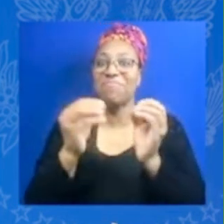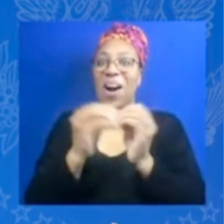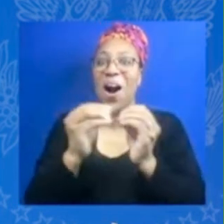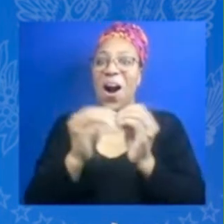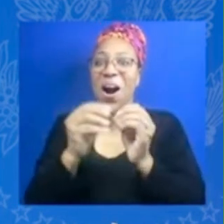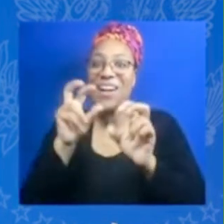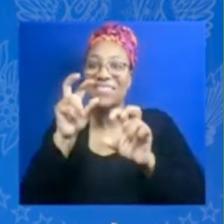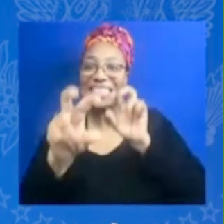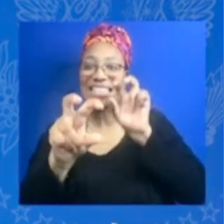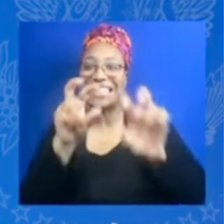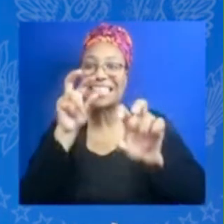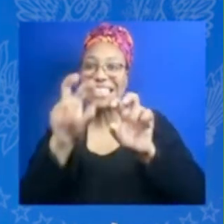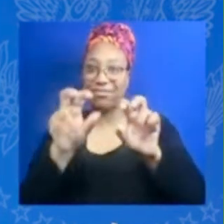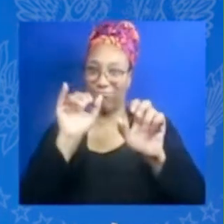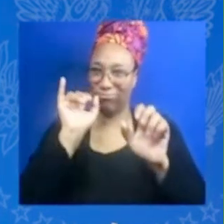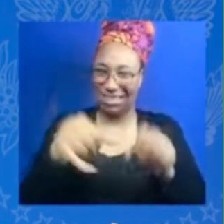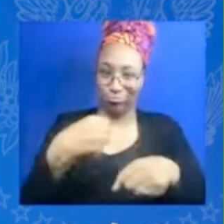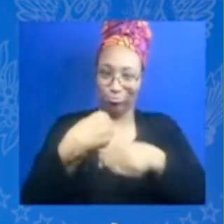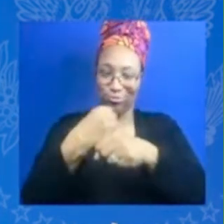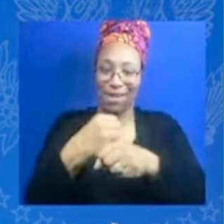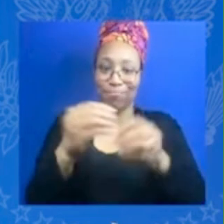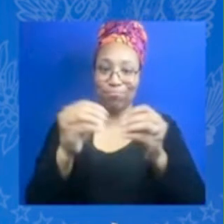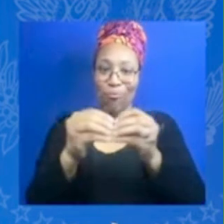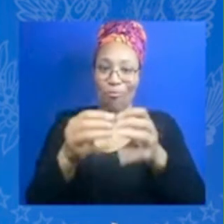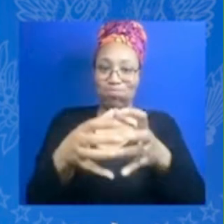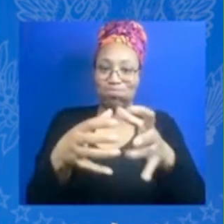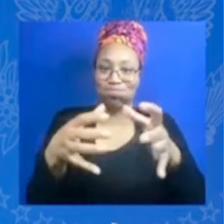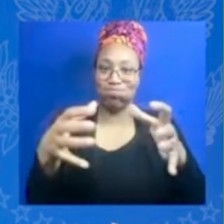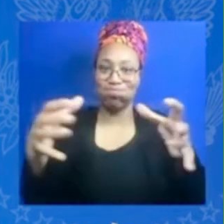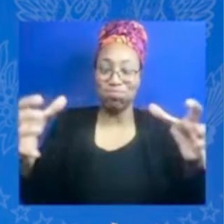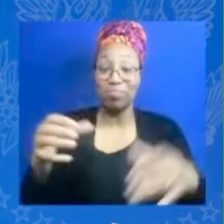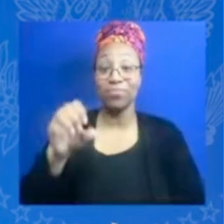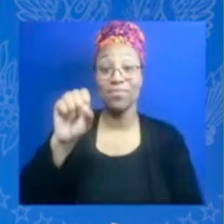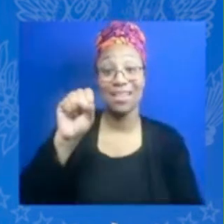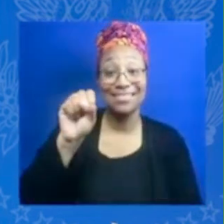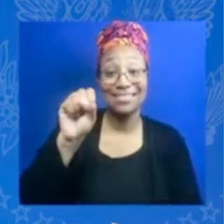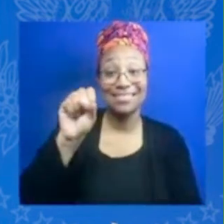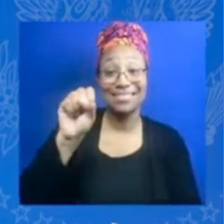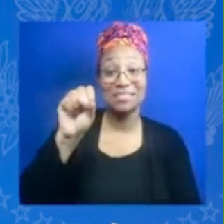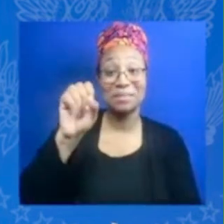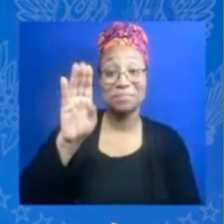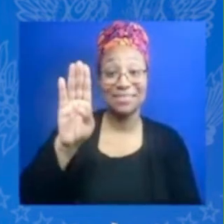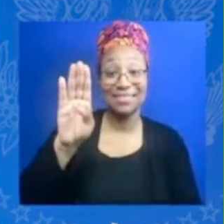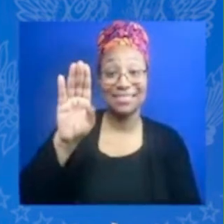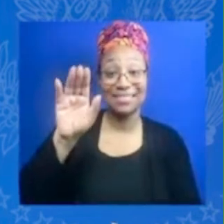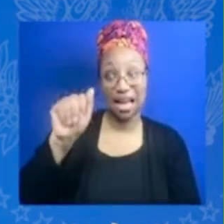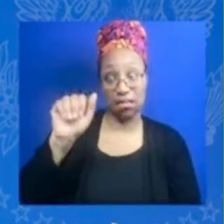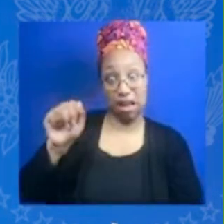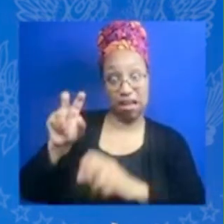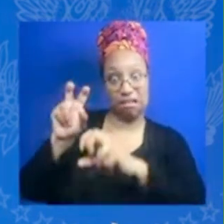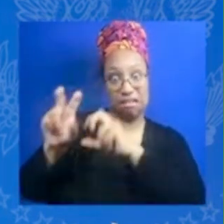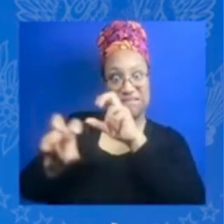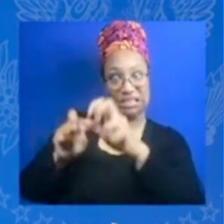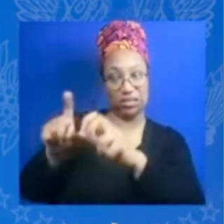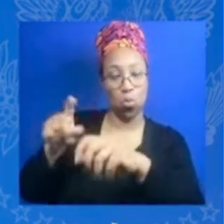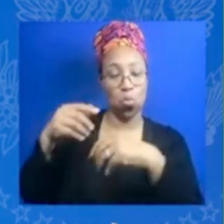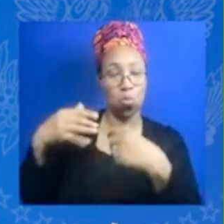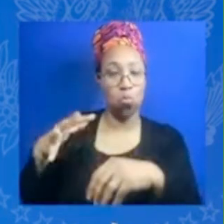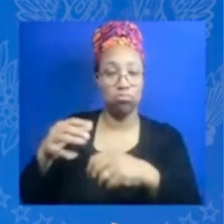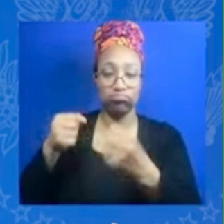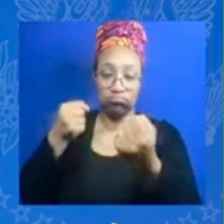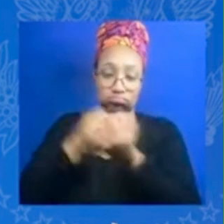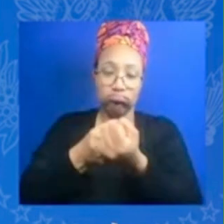and what the SBA did for us in undergirding dunamis clean energy partners with the financial